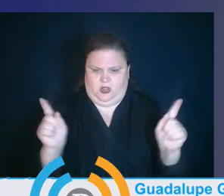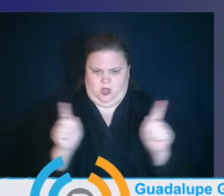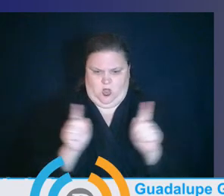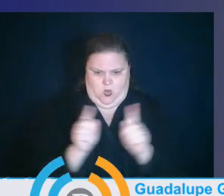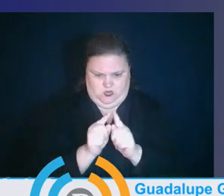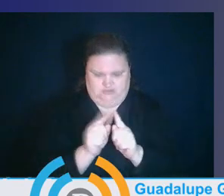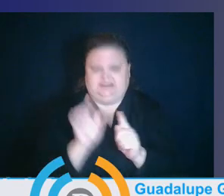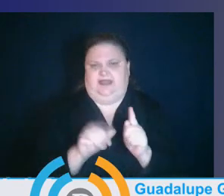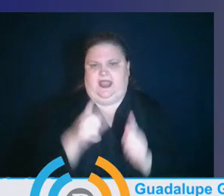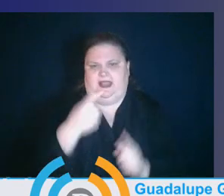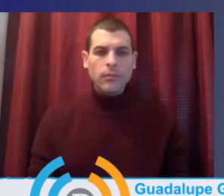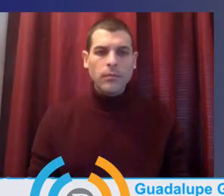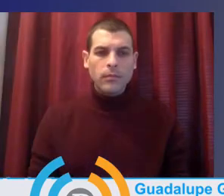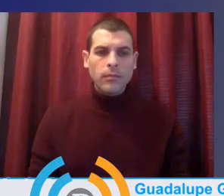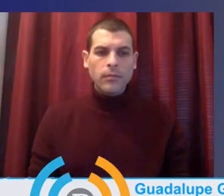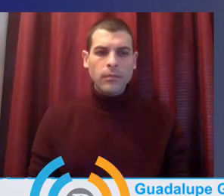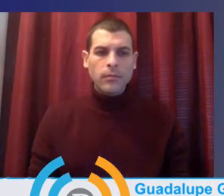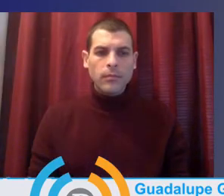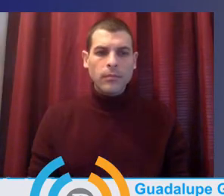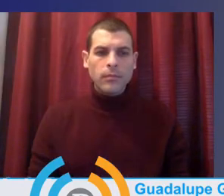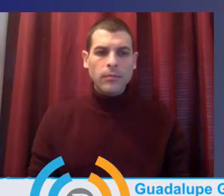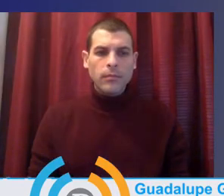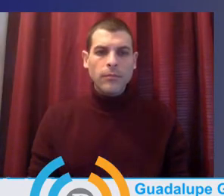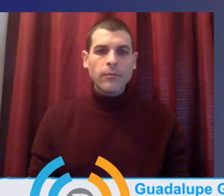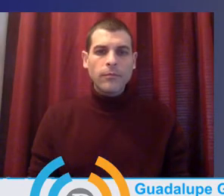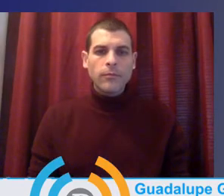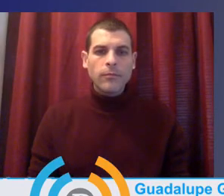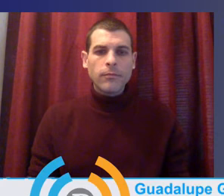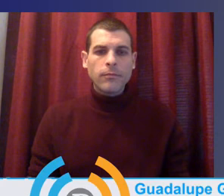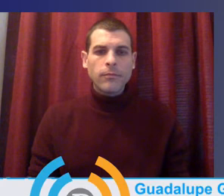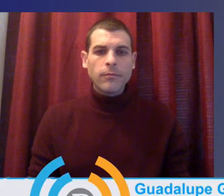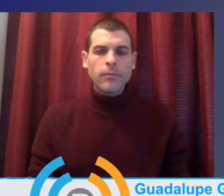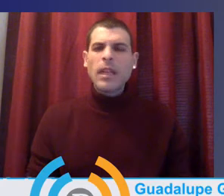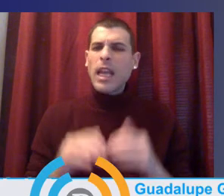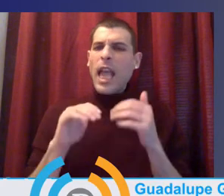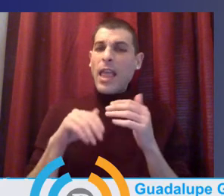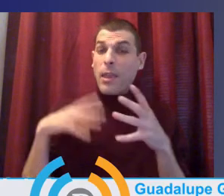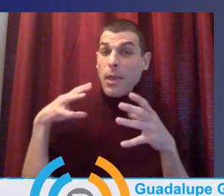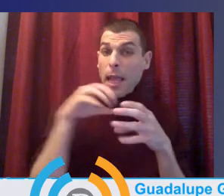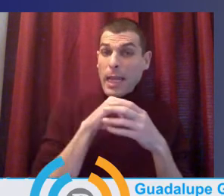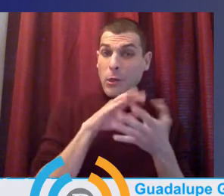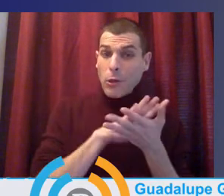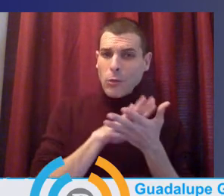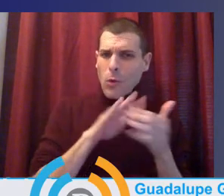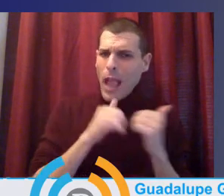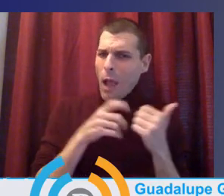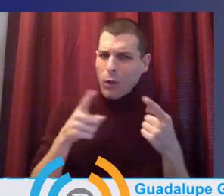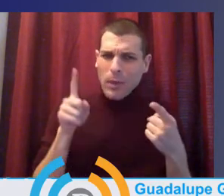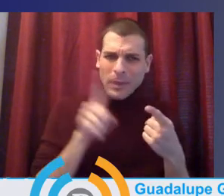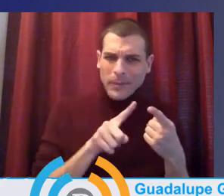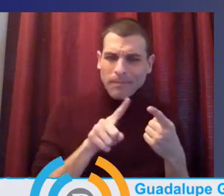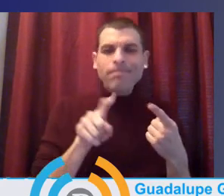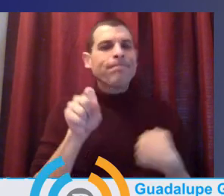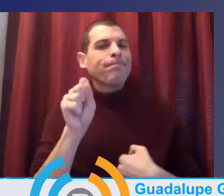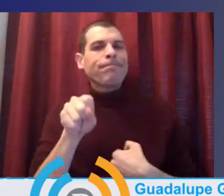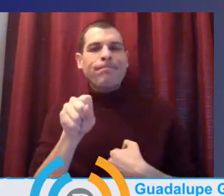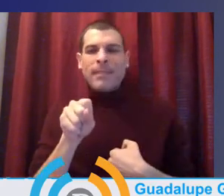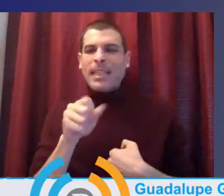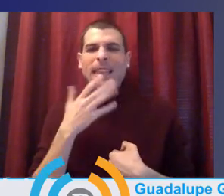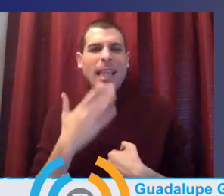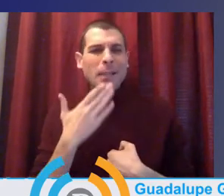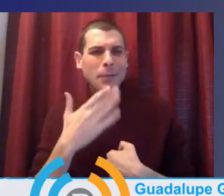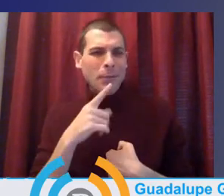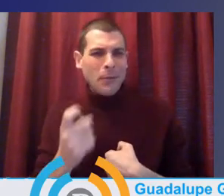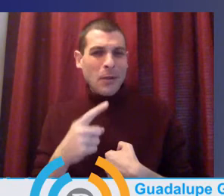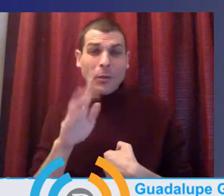back into our schools? Absolutely. And I'll begin with the old adage, it takes a village, right? It takes a village and every builder has